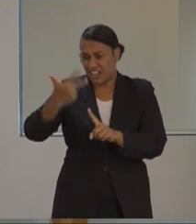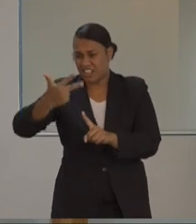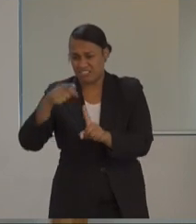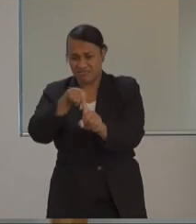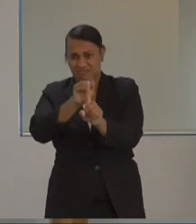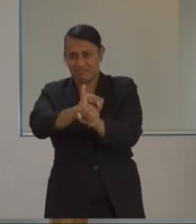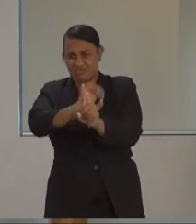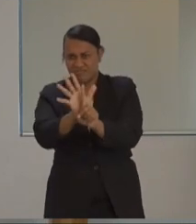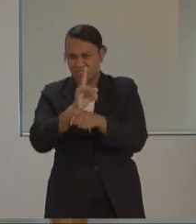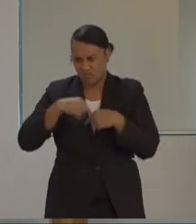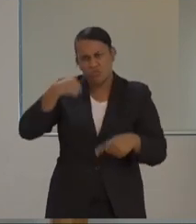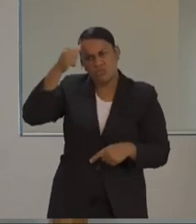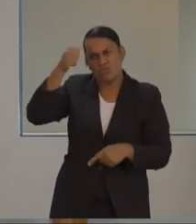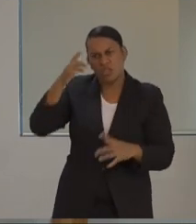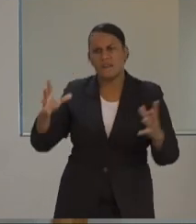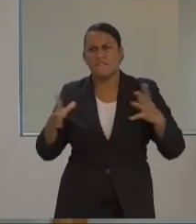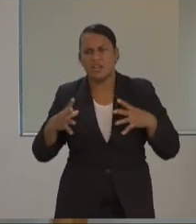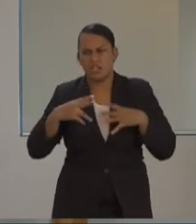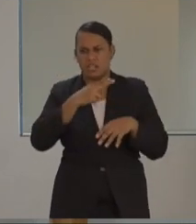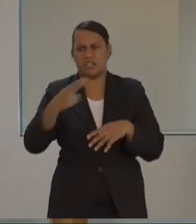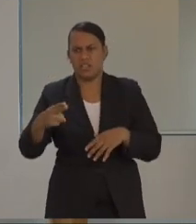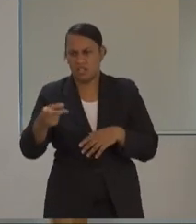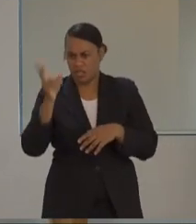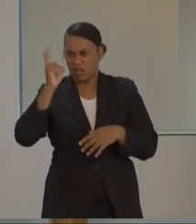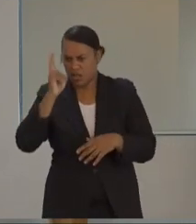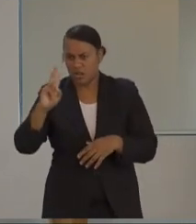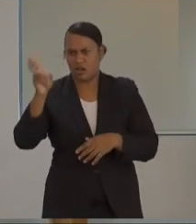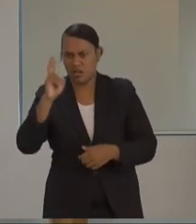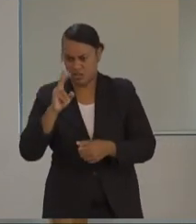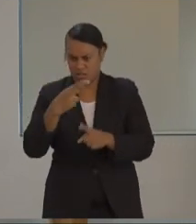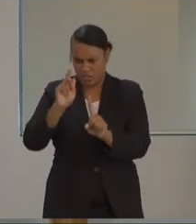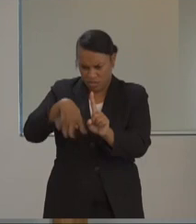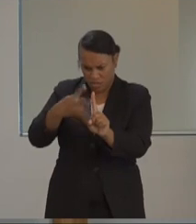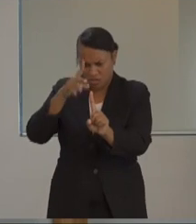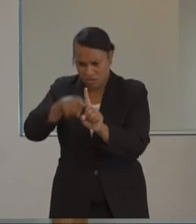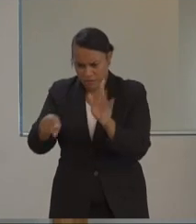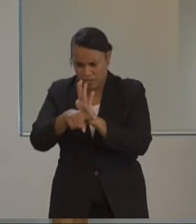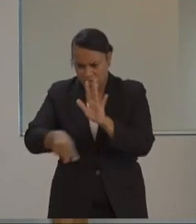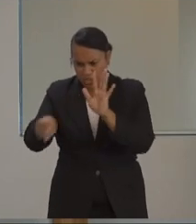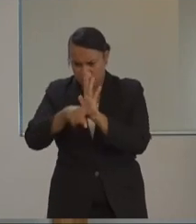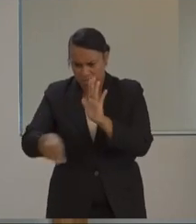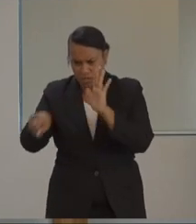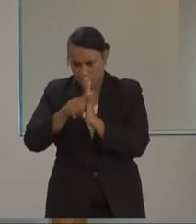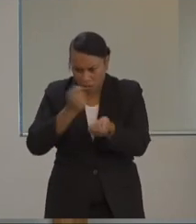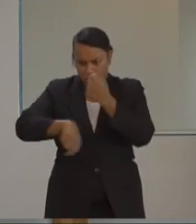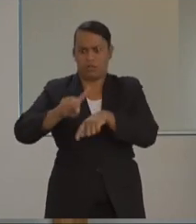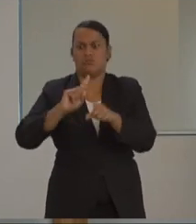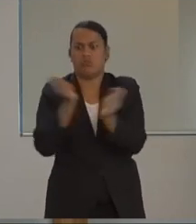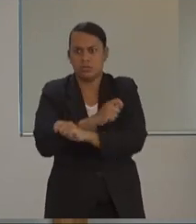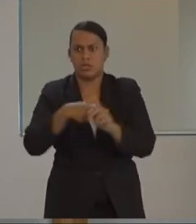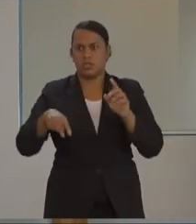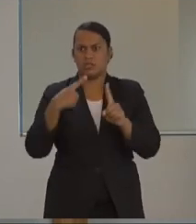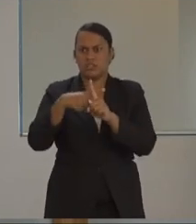about, do you not think it's prudent now to do more testing instead of the fever screenings? Yes, we are doing more testing.